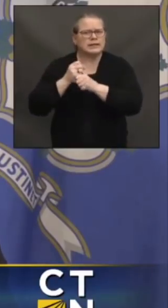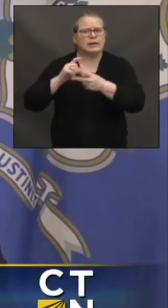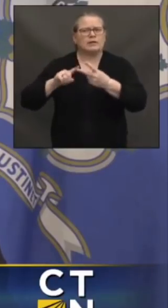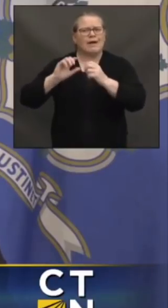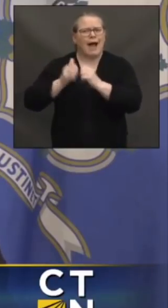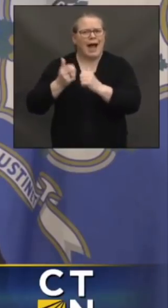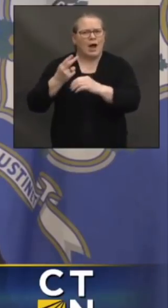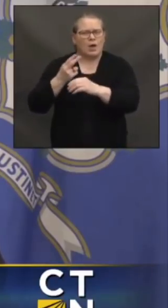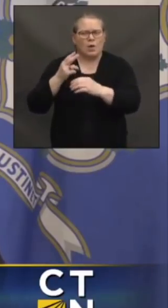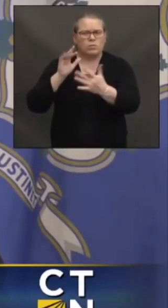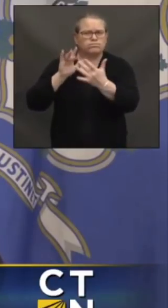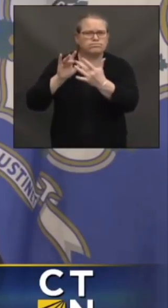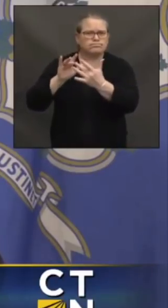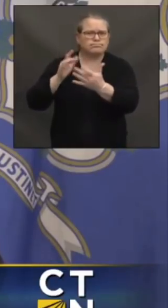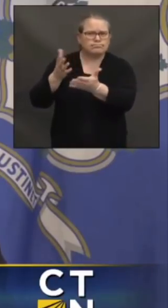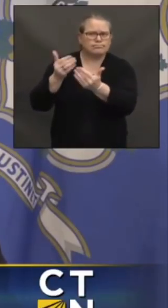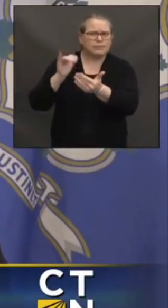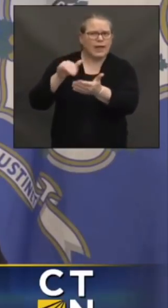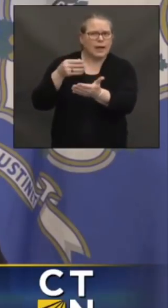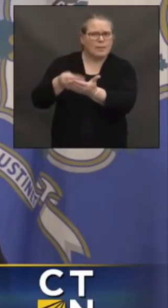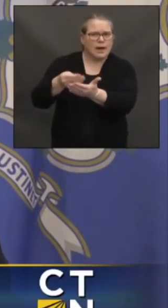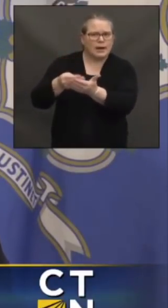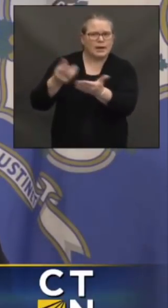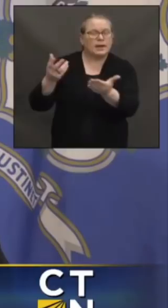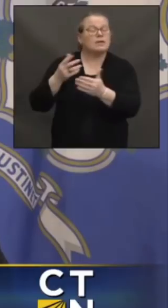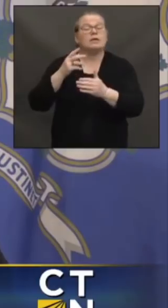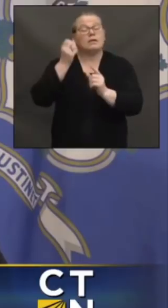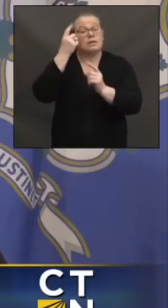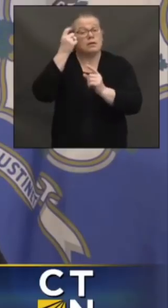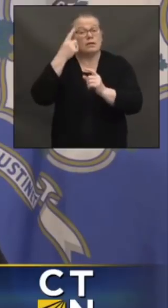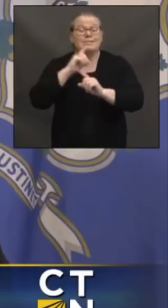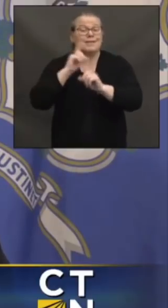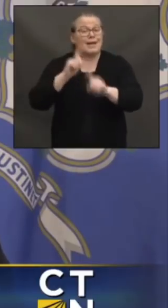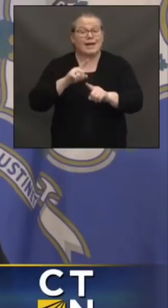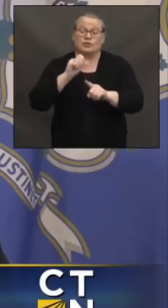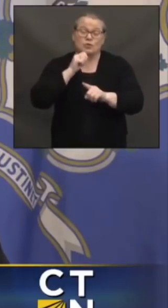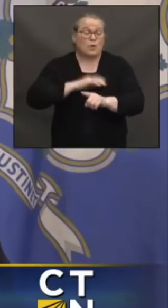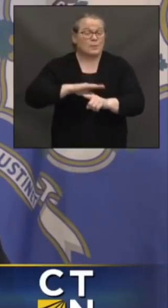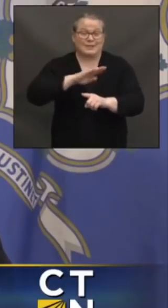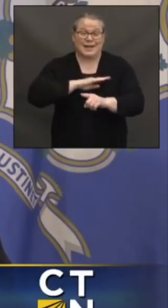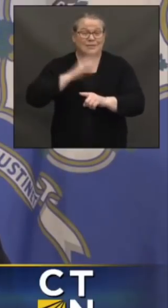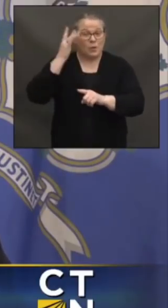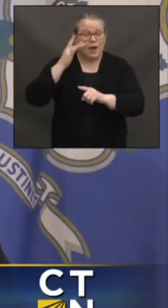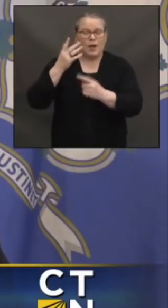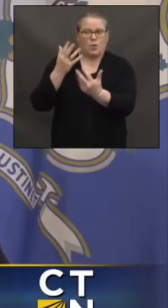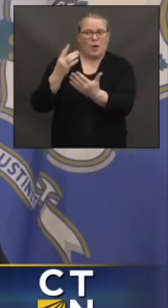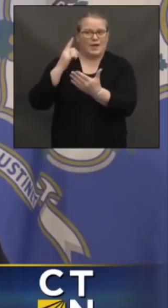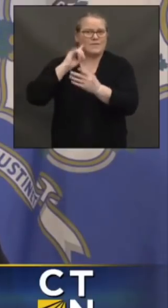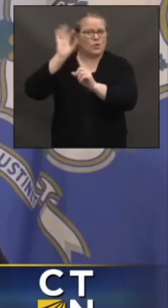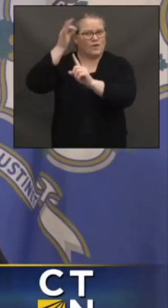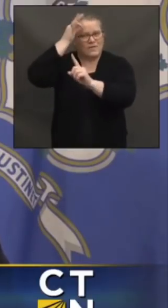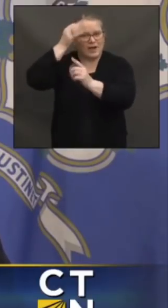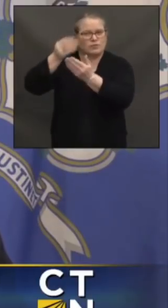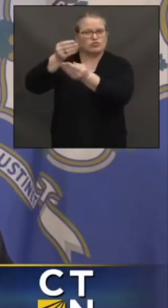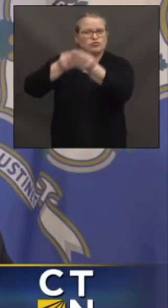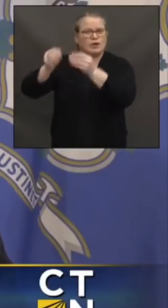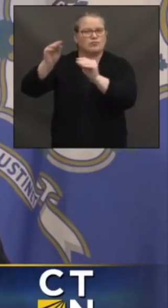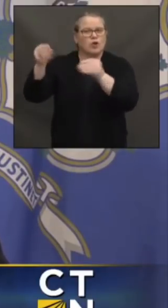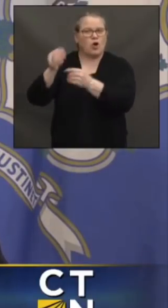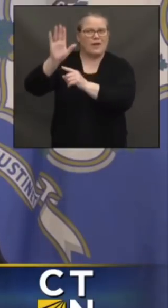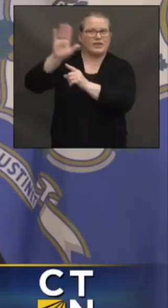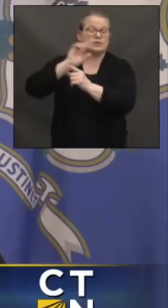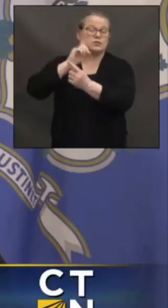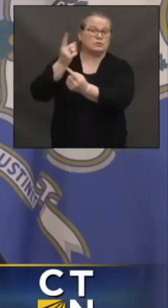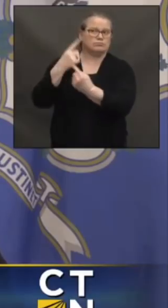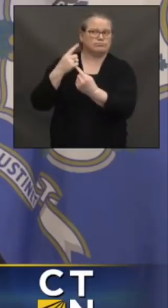you won't be totally satisfied with the answer because it's because we're still waiting for guidance from Treasury, but we'll do the best that we can. That